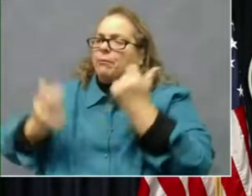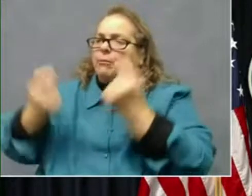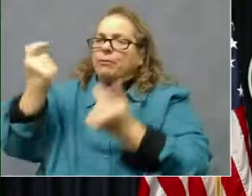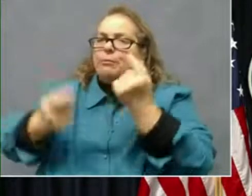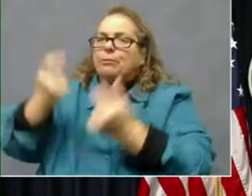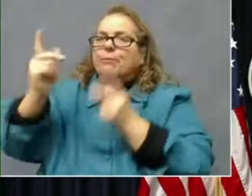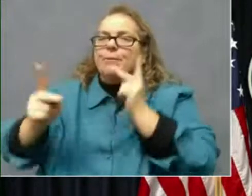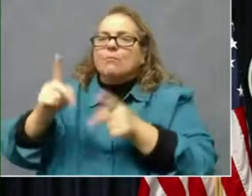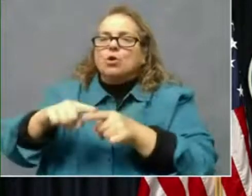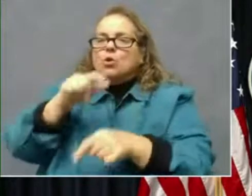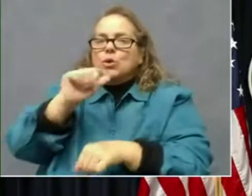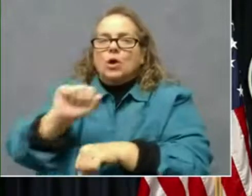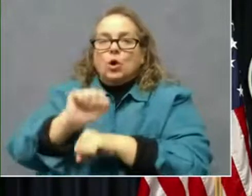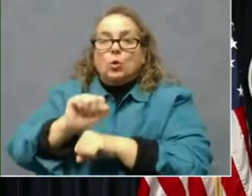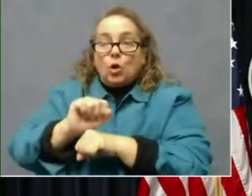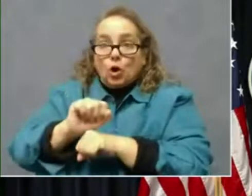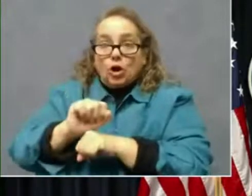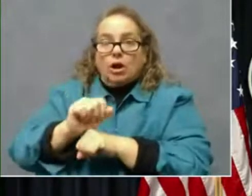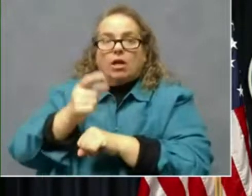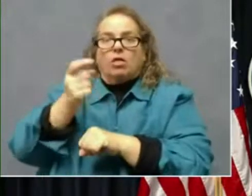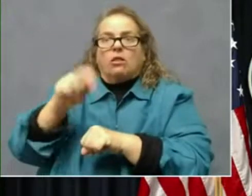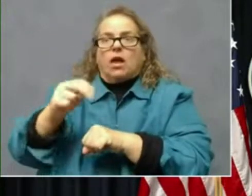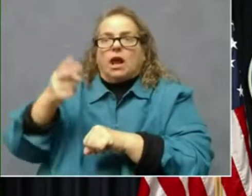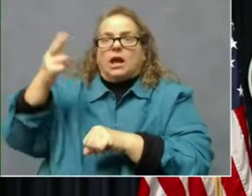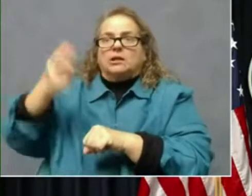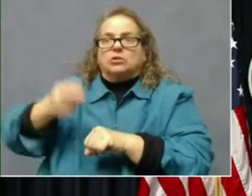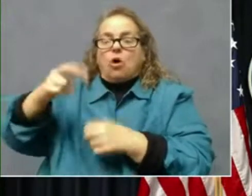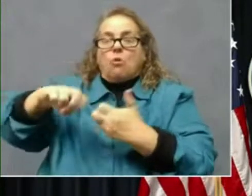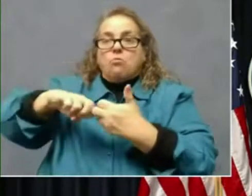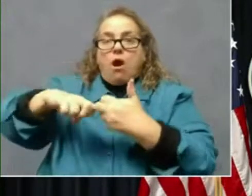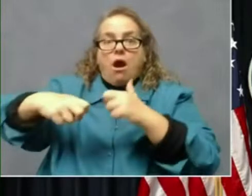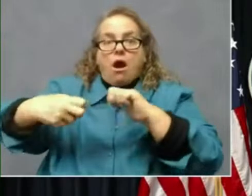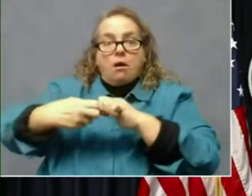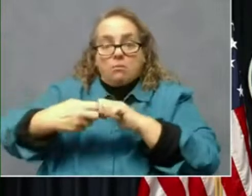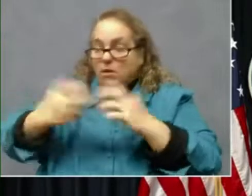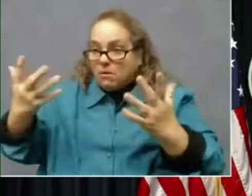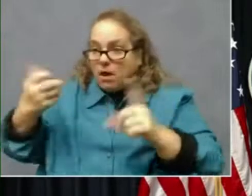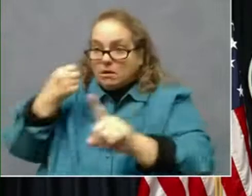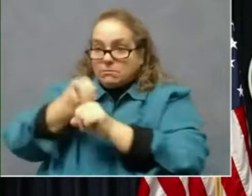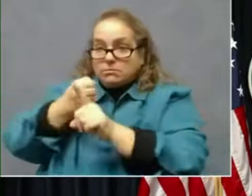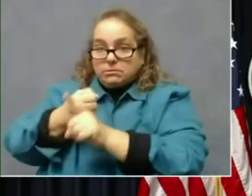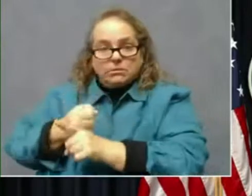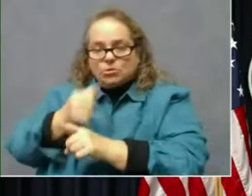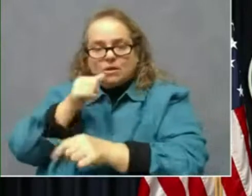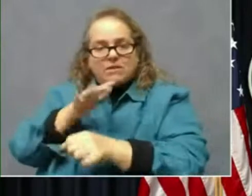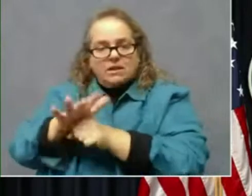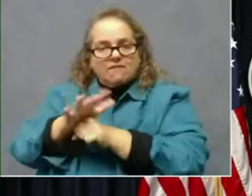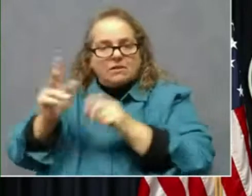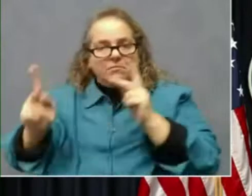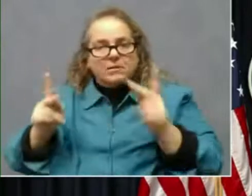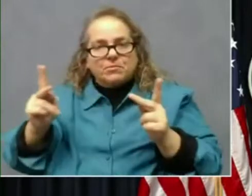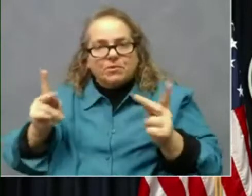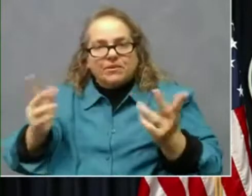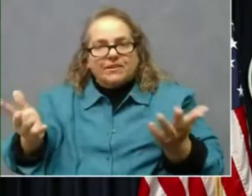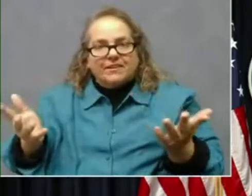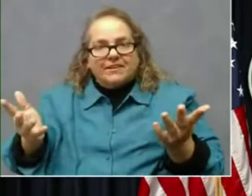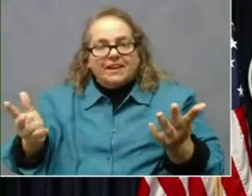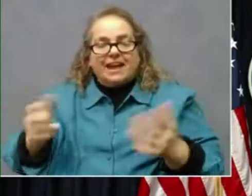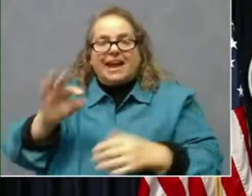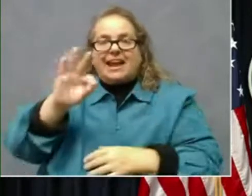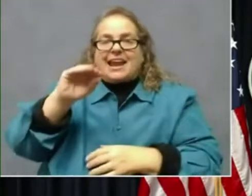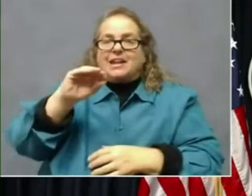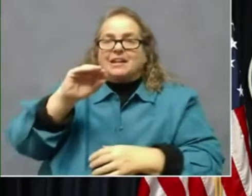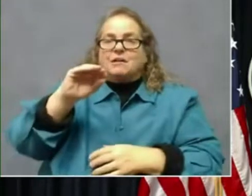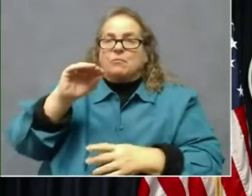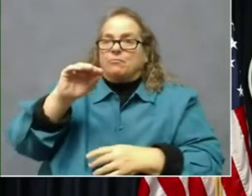% year over year increase in, in unemployment claims. When you have 90 something fewer individuals because